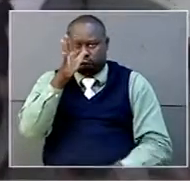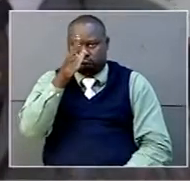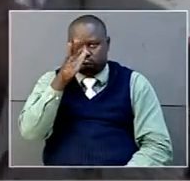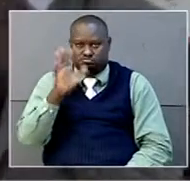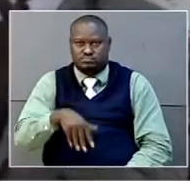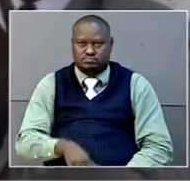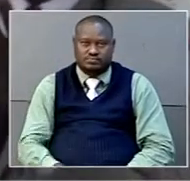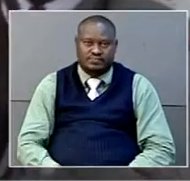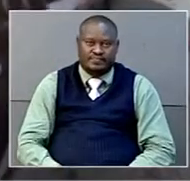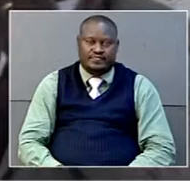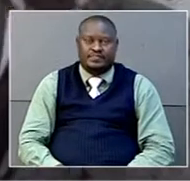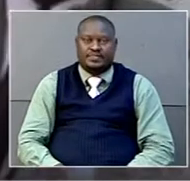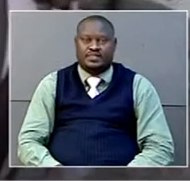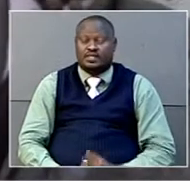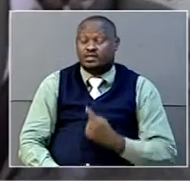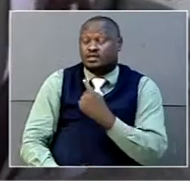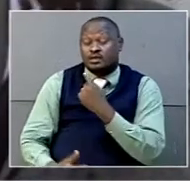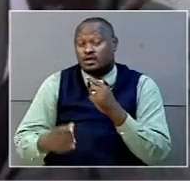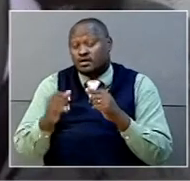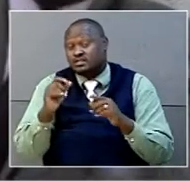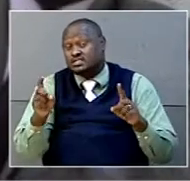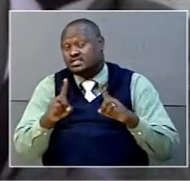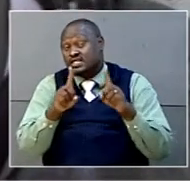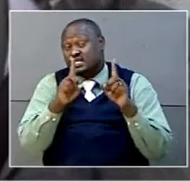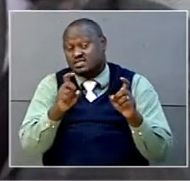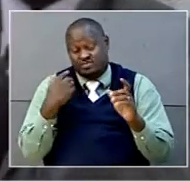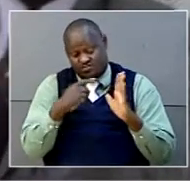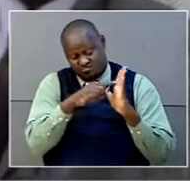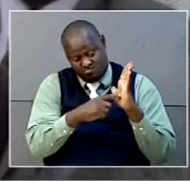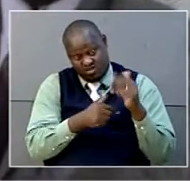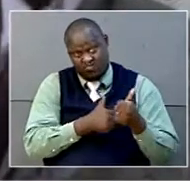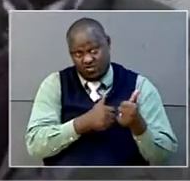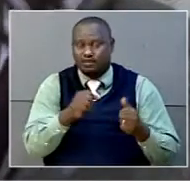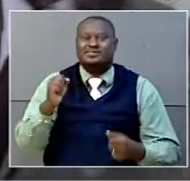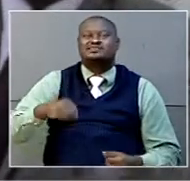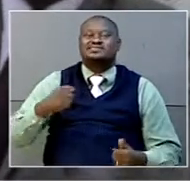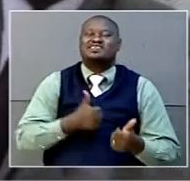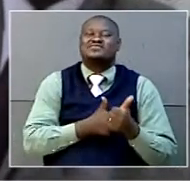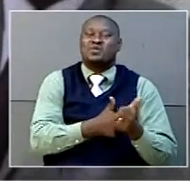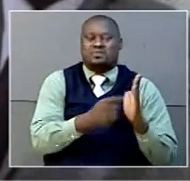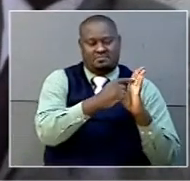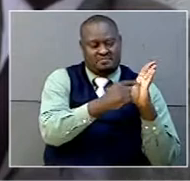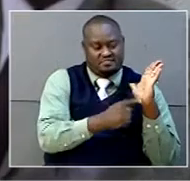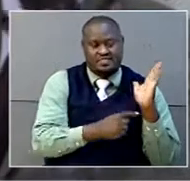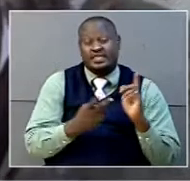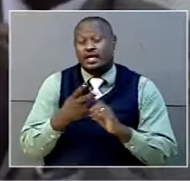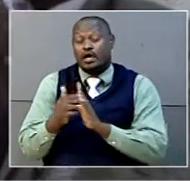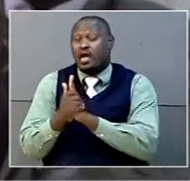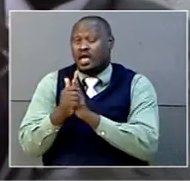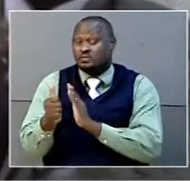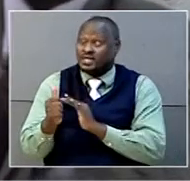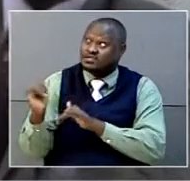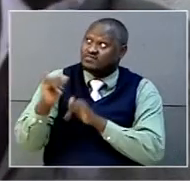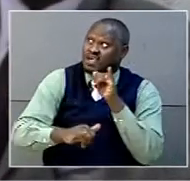If we asked, did we follow the regulations? Yes, we did. Were the specialists that came